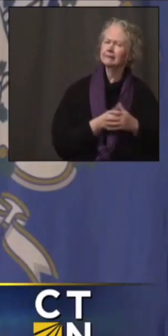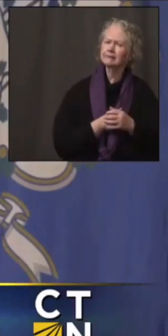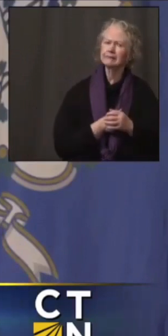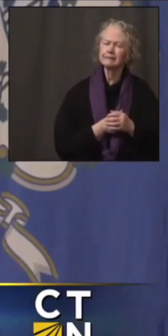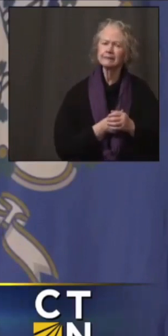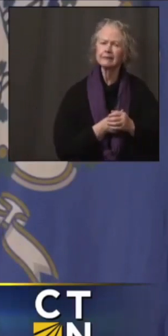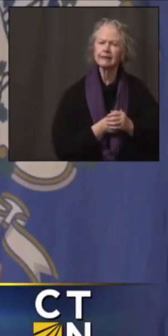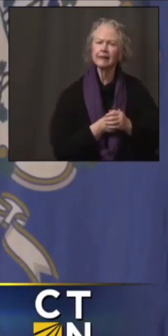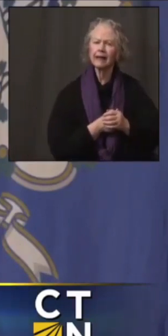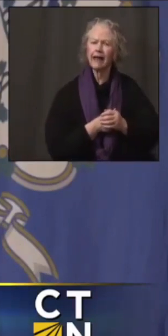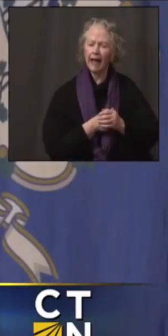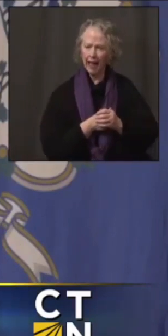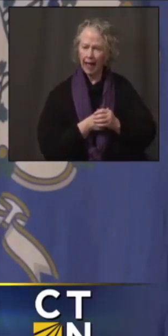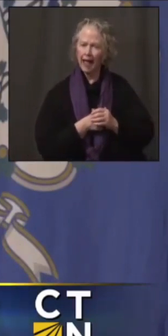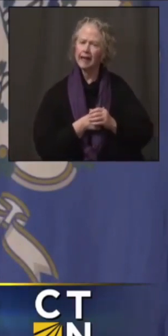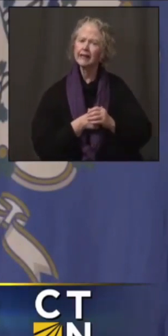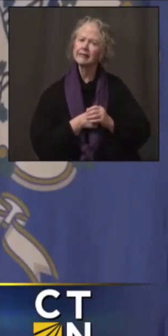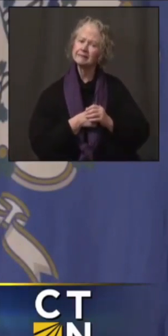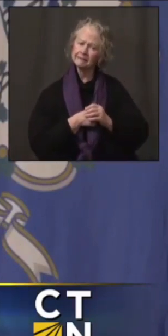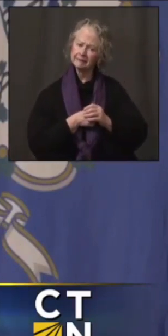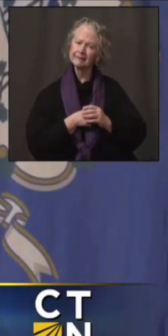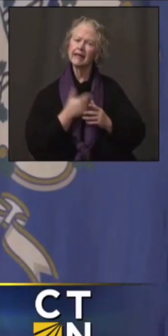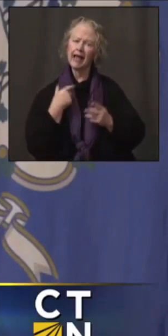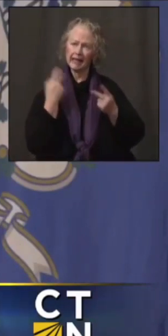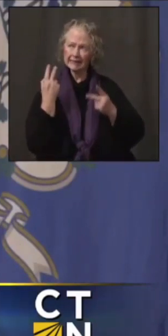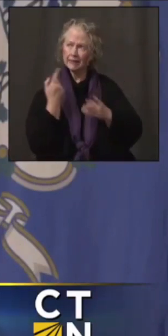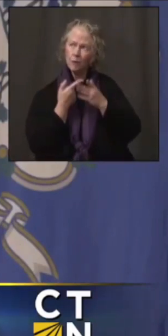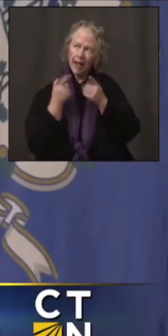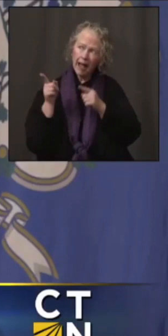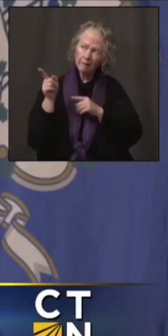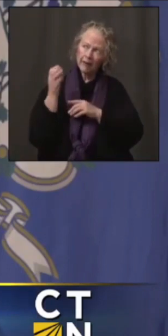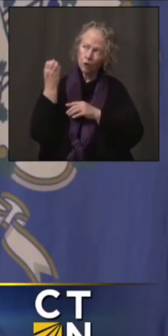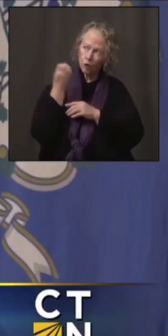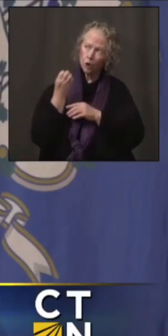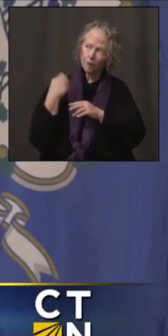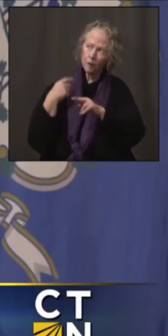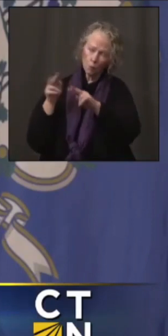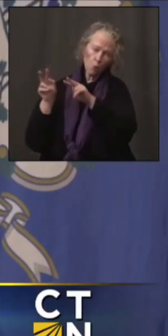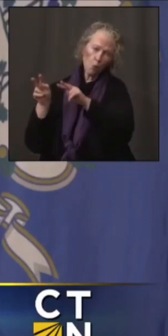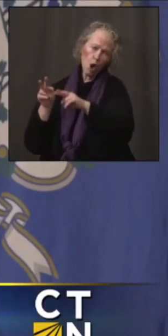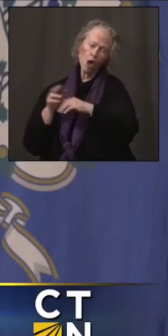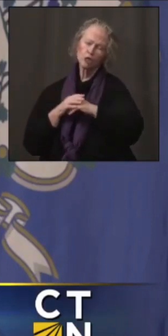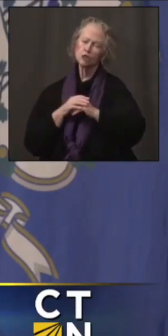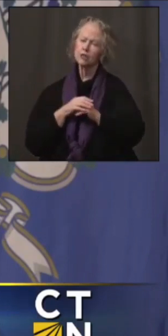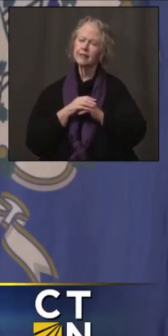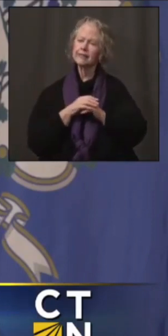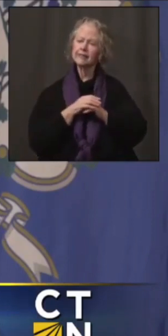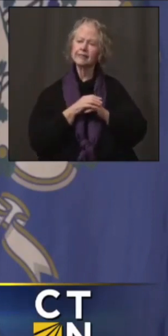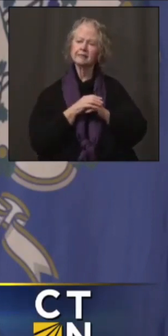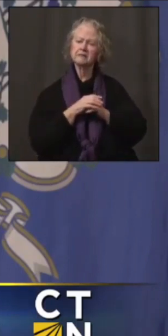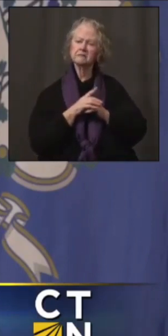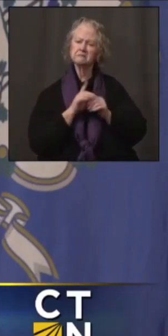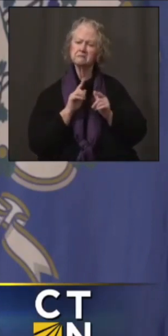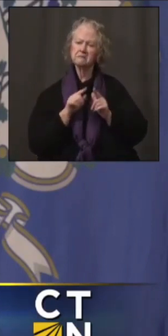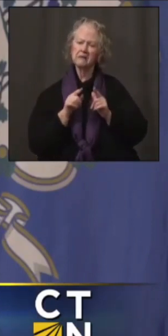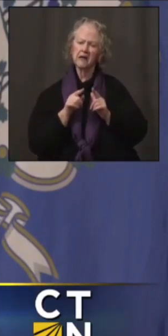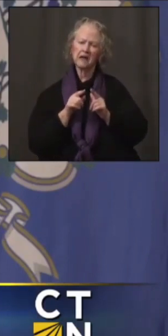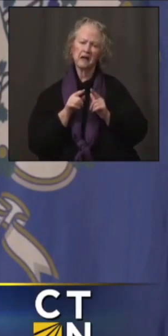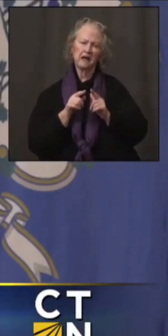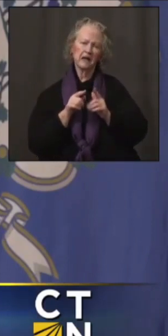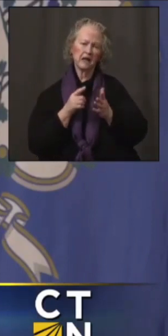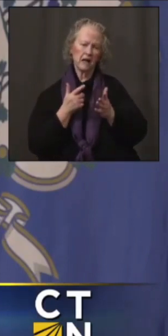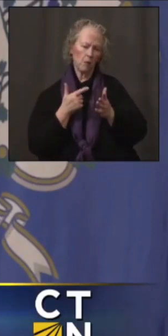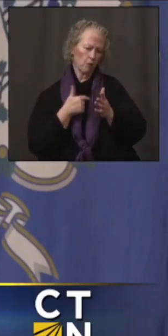uh, I, I do see, you know, and what's going on in Europe. So we watched that pretty carefully, Peter, but, um, right now following